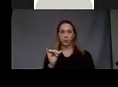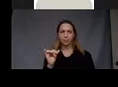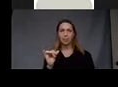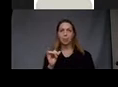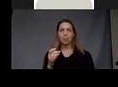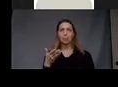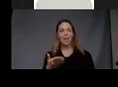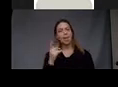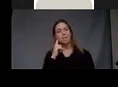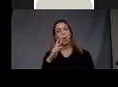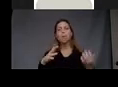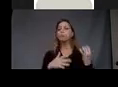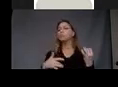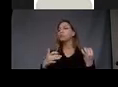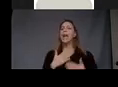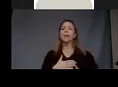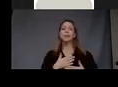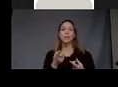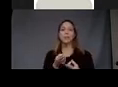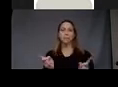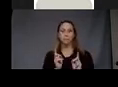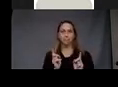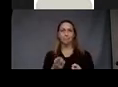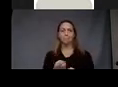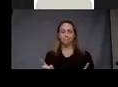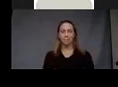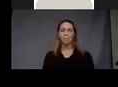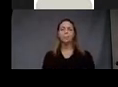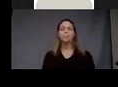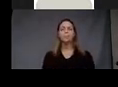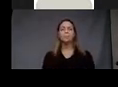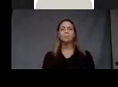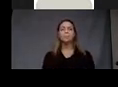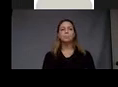play her music to this audience.